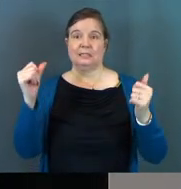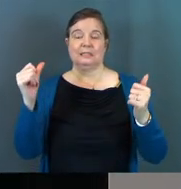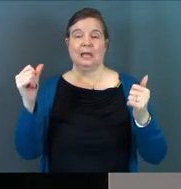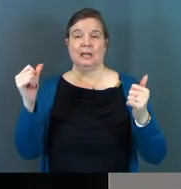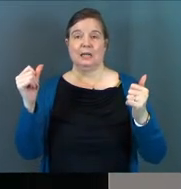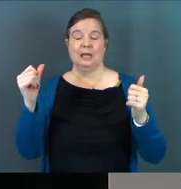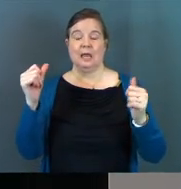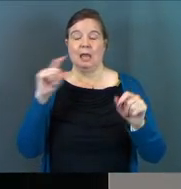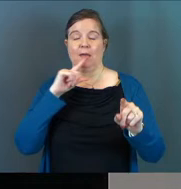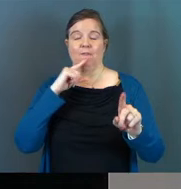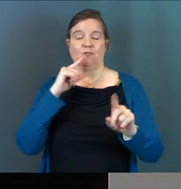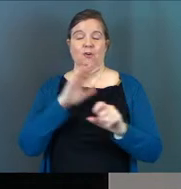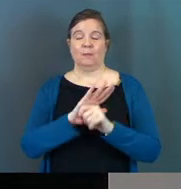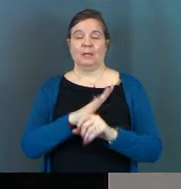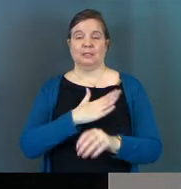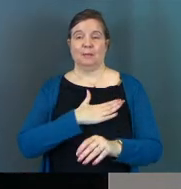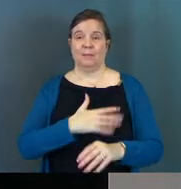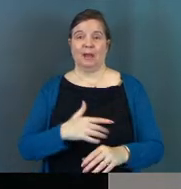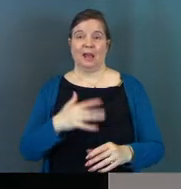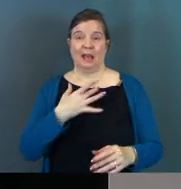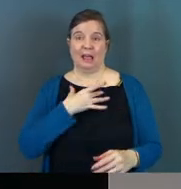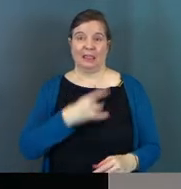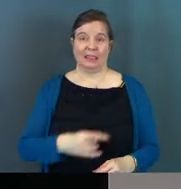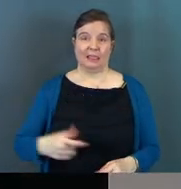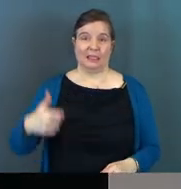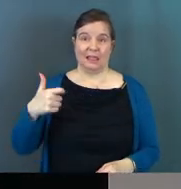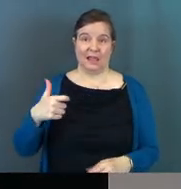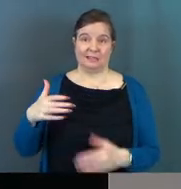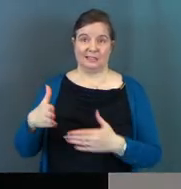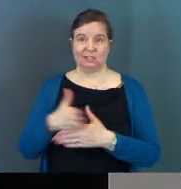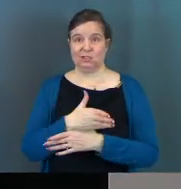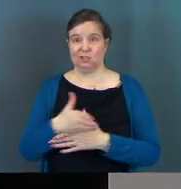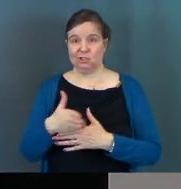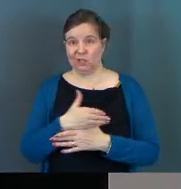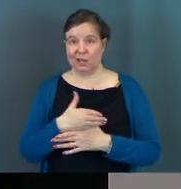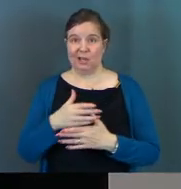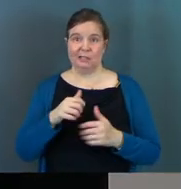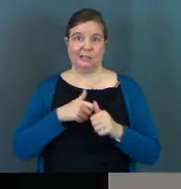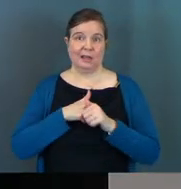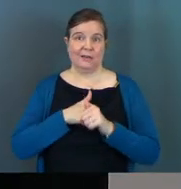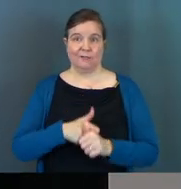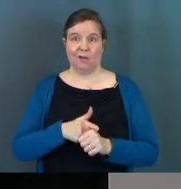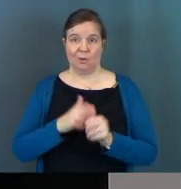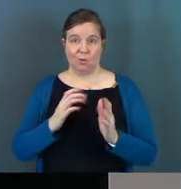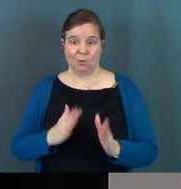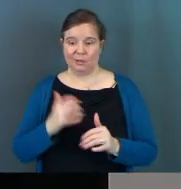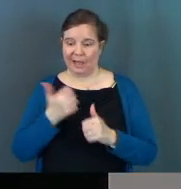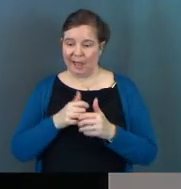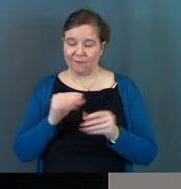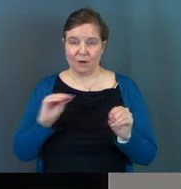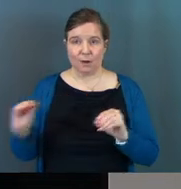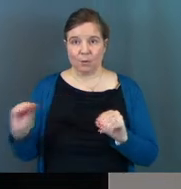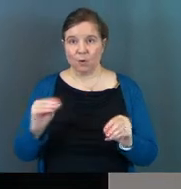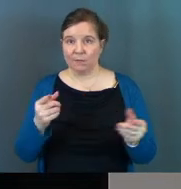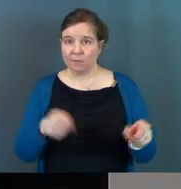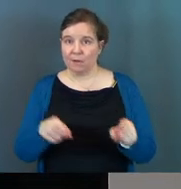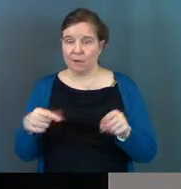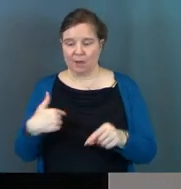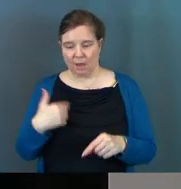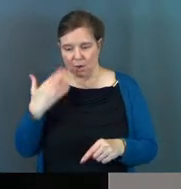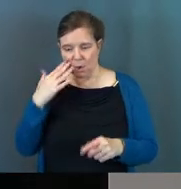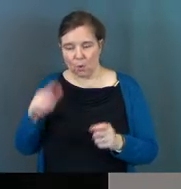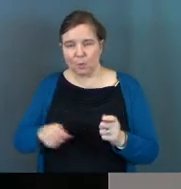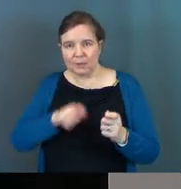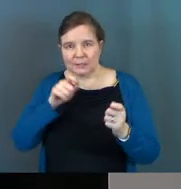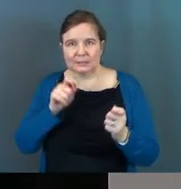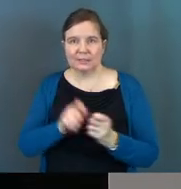affirmation of my likes and shares and followers. Every move that I make, I